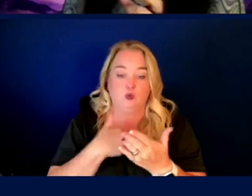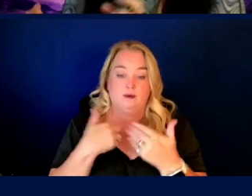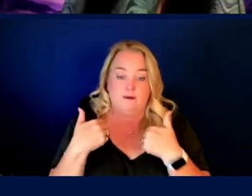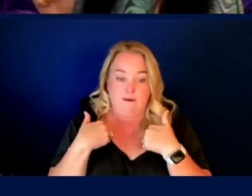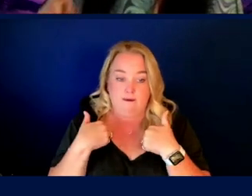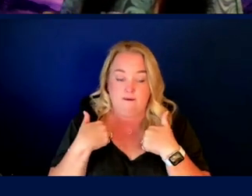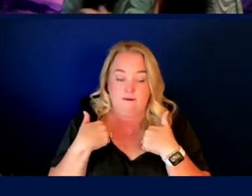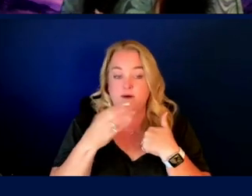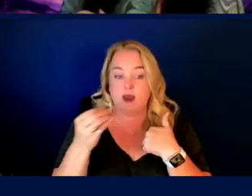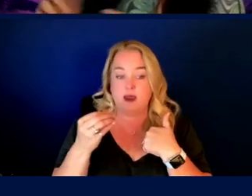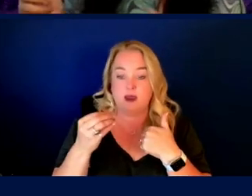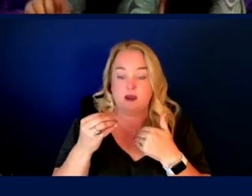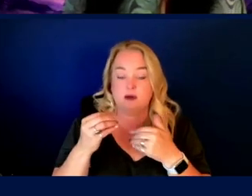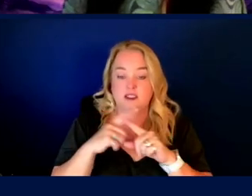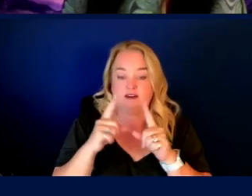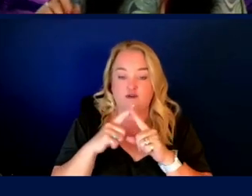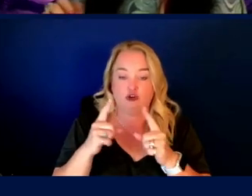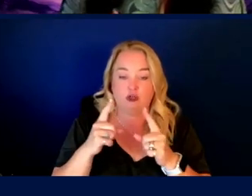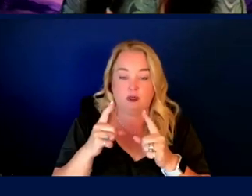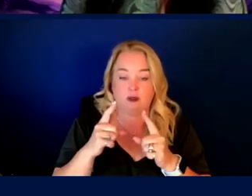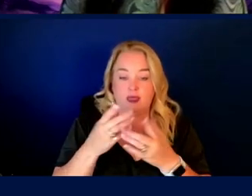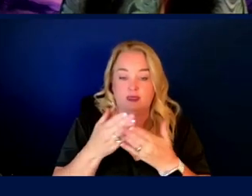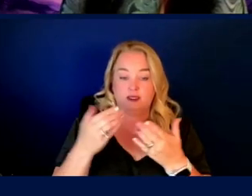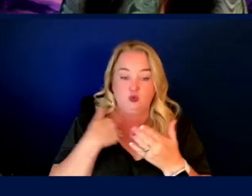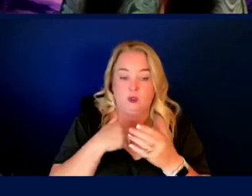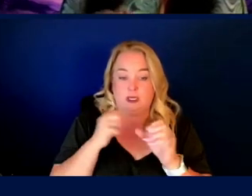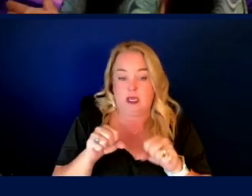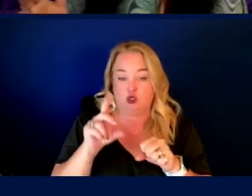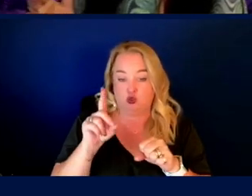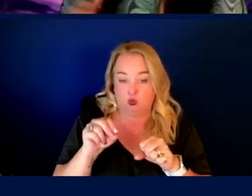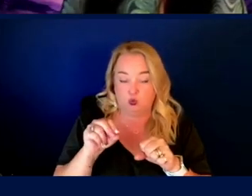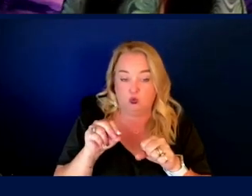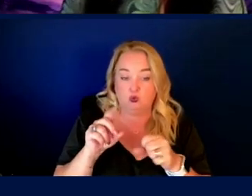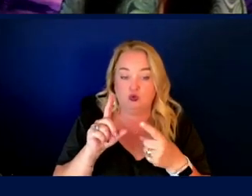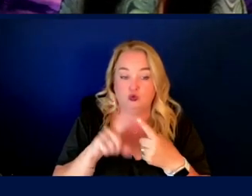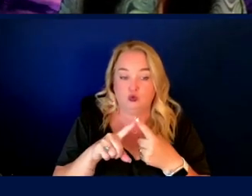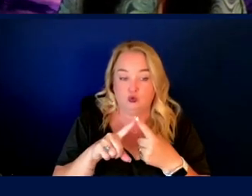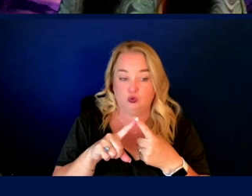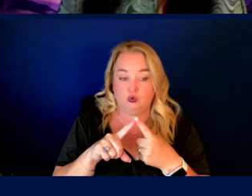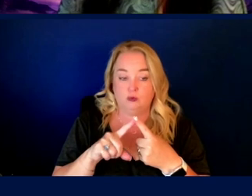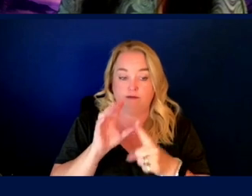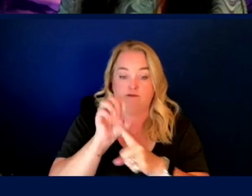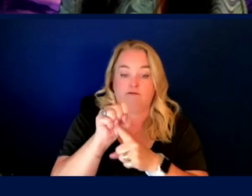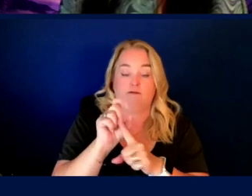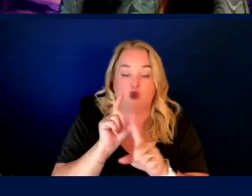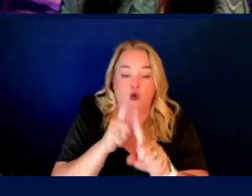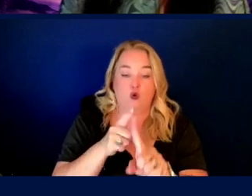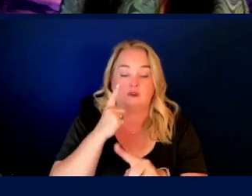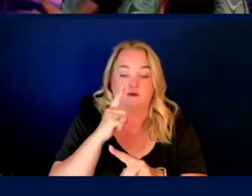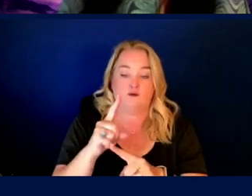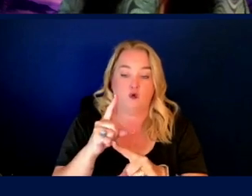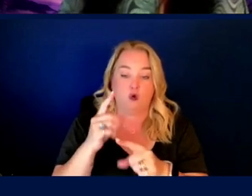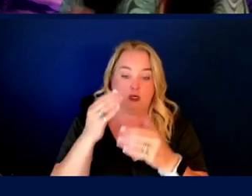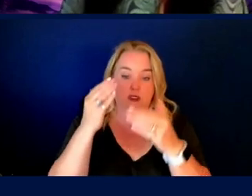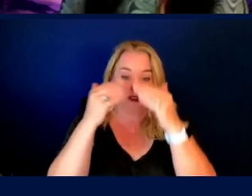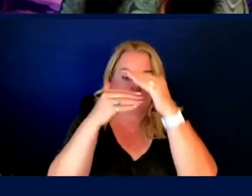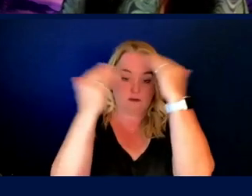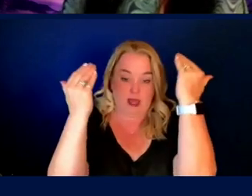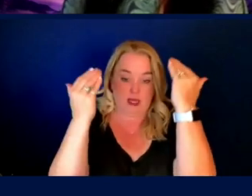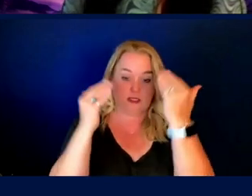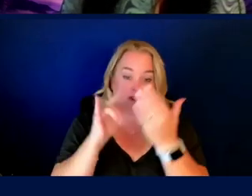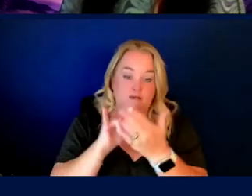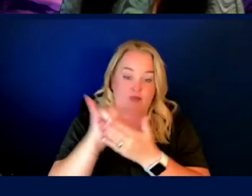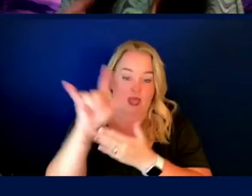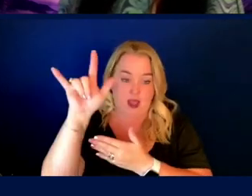take and what are the, uh, different knobs we can turn, uh, to, to optimize our goals for space flight, uh, and I, uh,